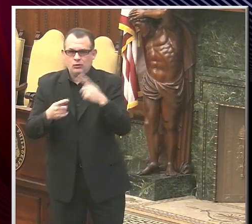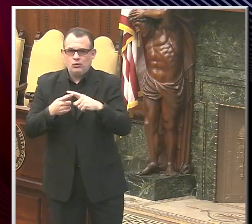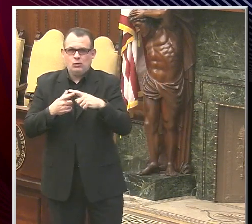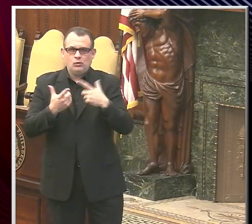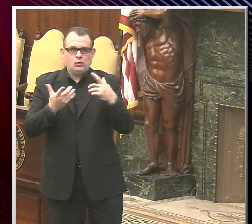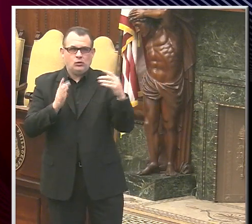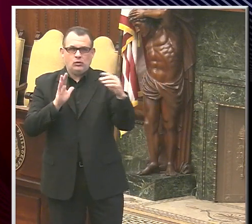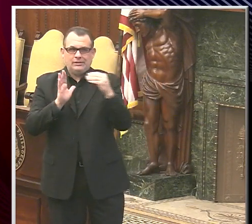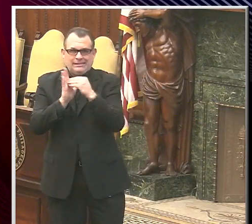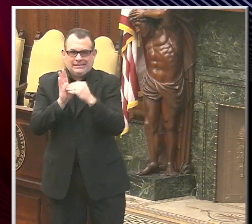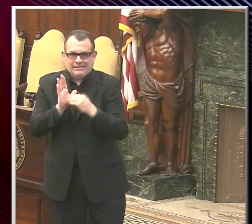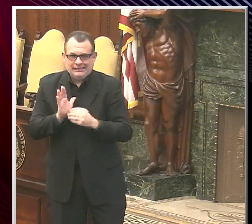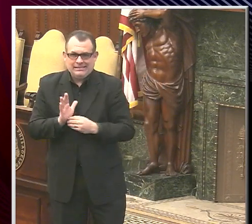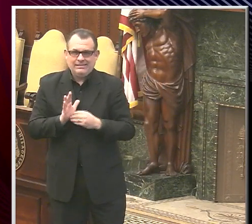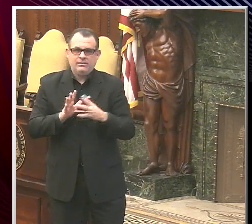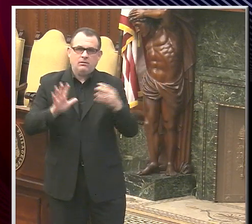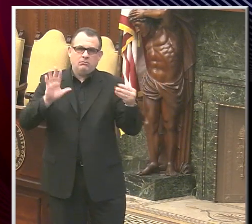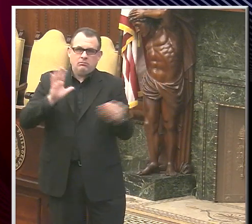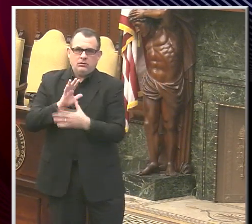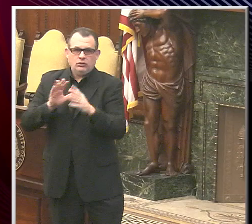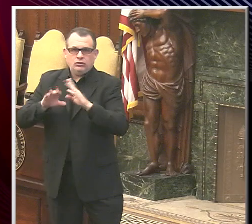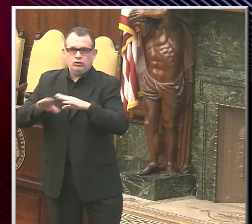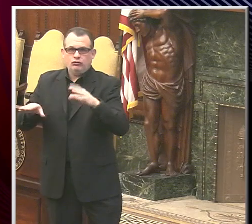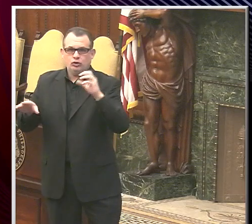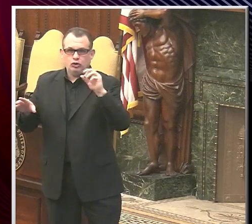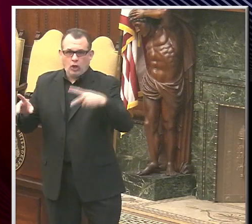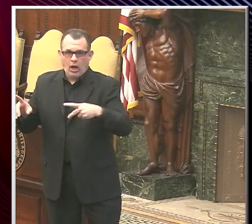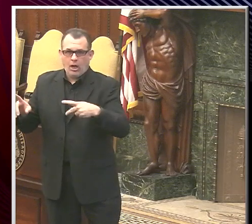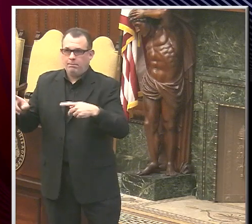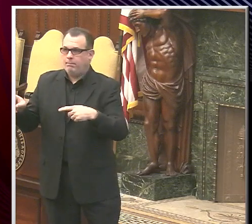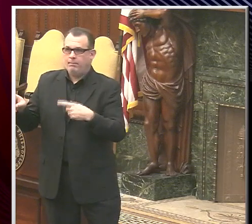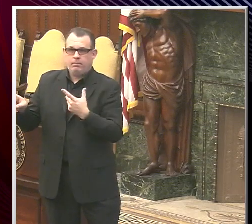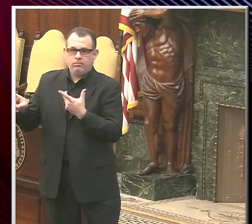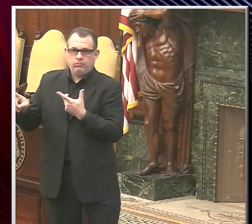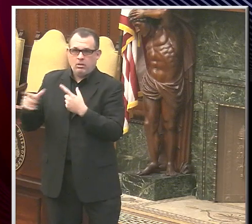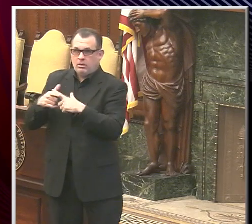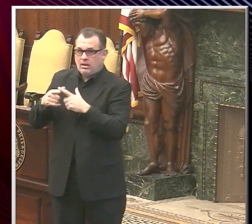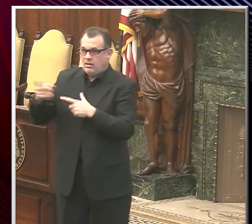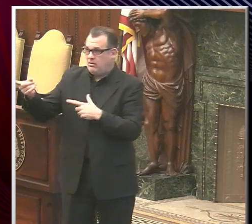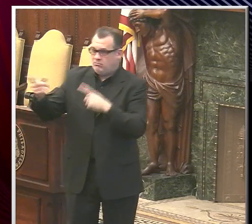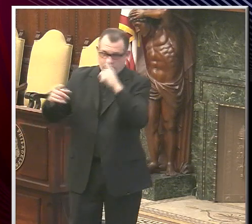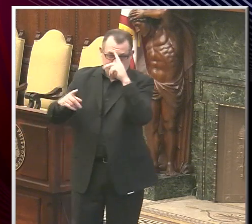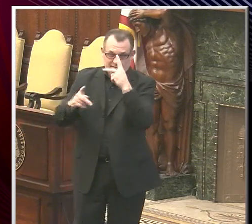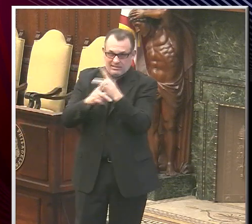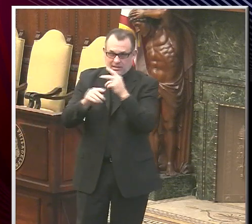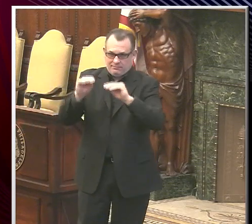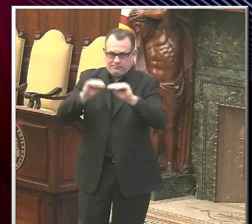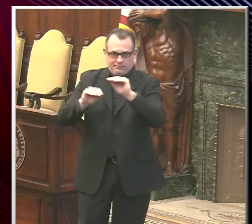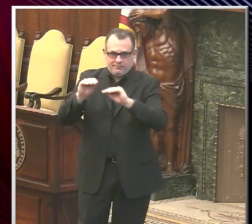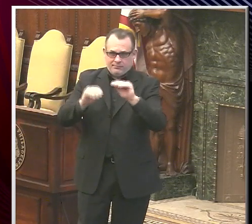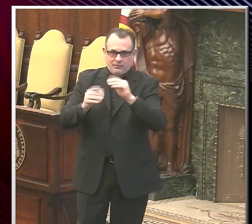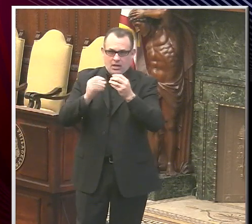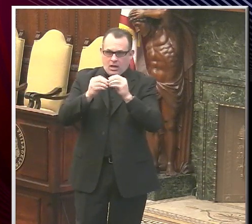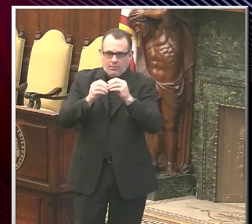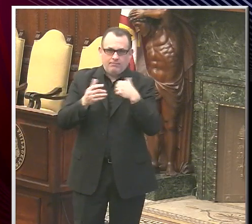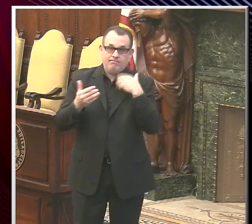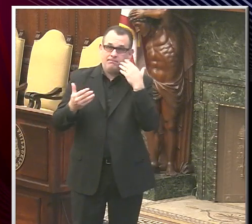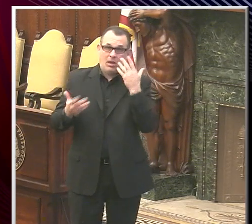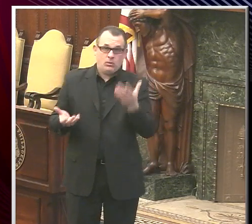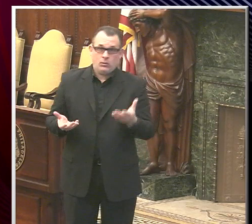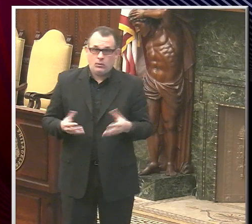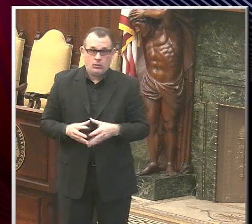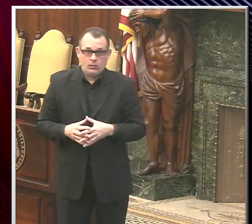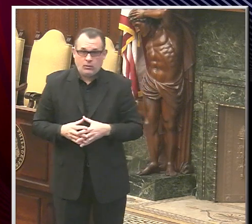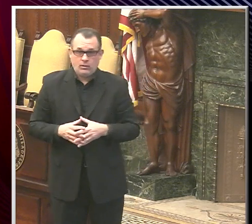child care workers for them to have that opportunity. And we don't have precise numbers on it. And we also don't know how many of